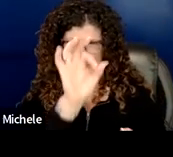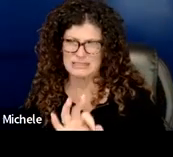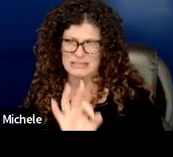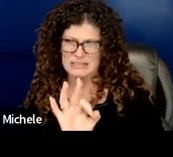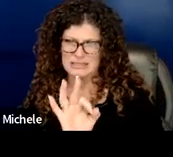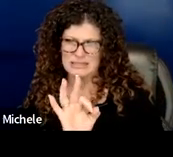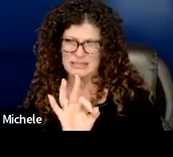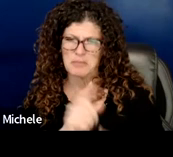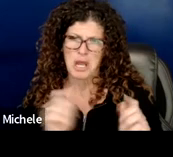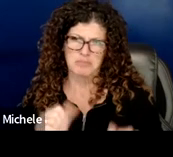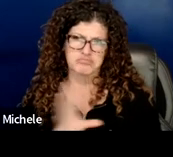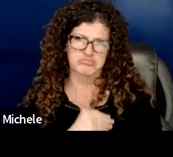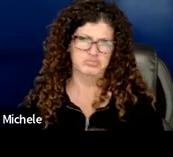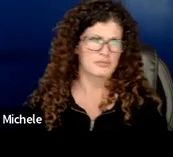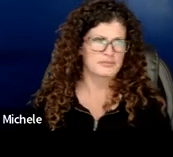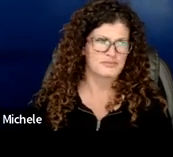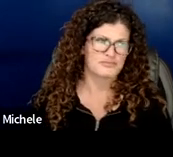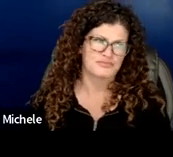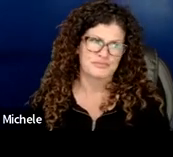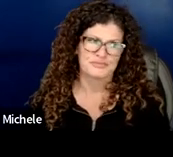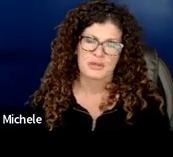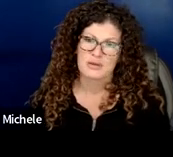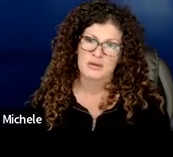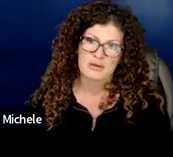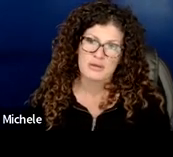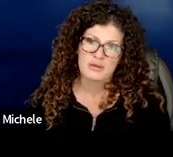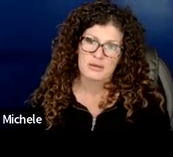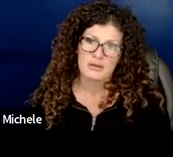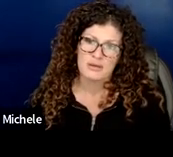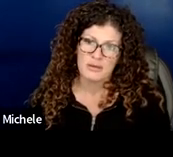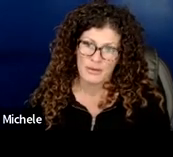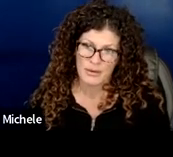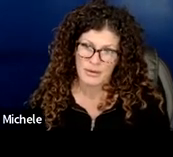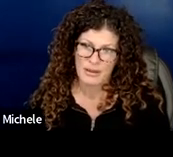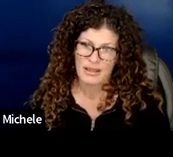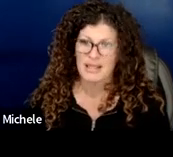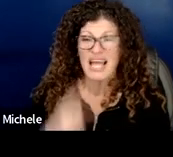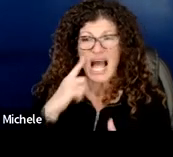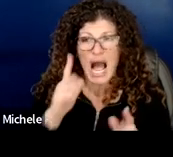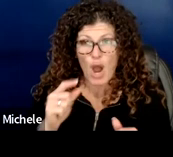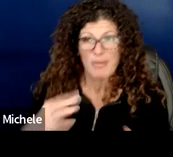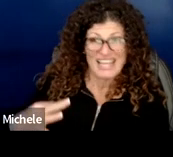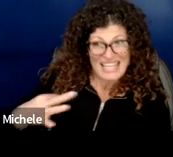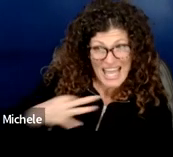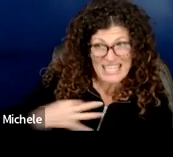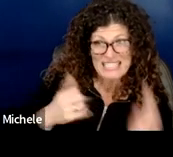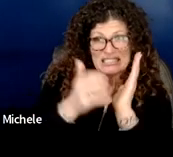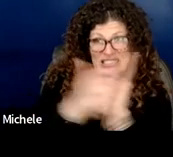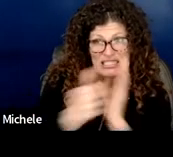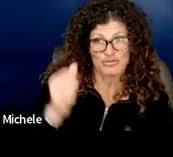i i can live with them yeah i i don't i don't i'm hoping that it would guarantee he has a good candidate rather i could you know